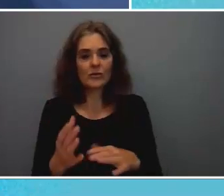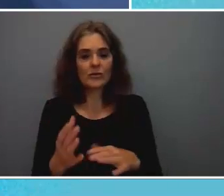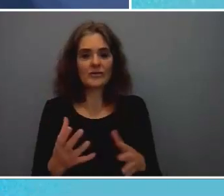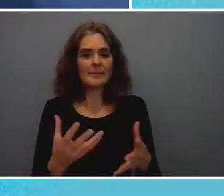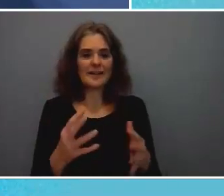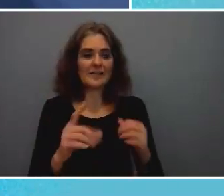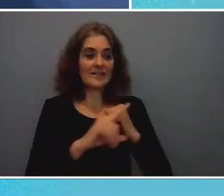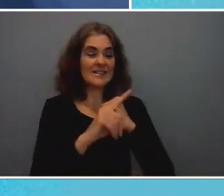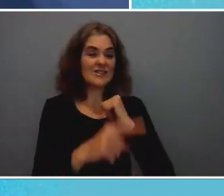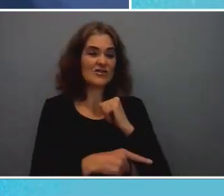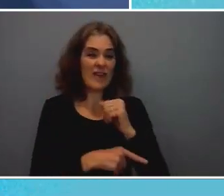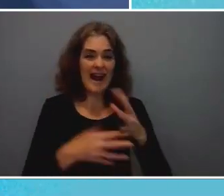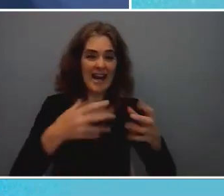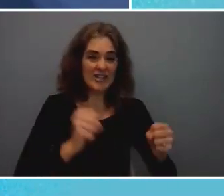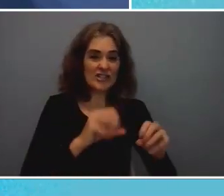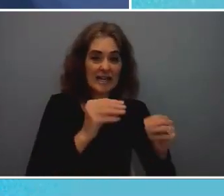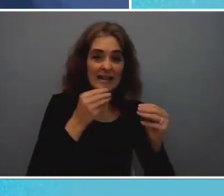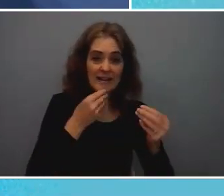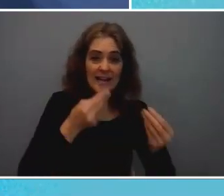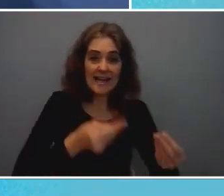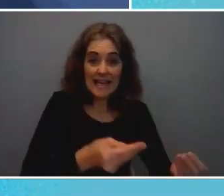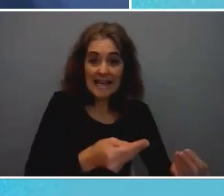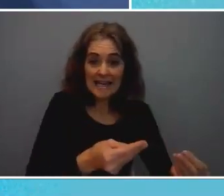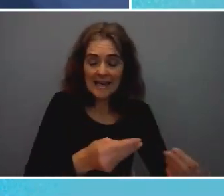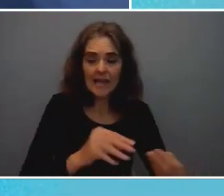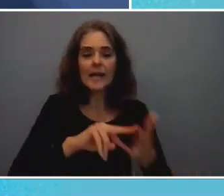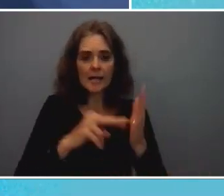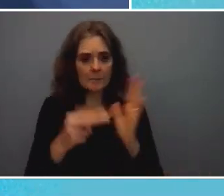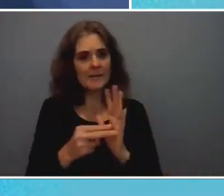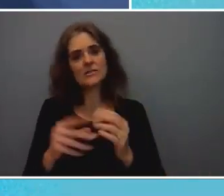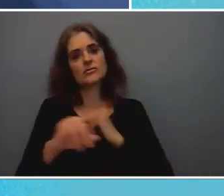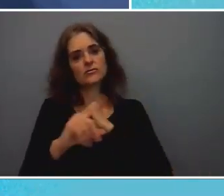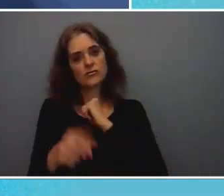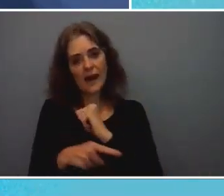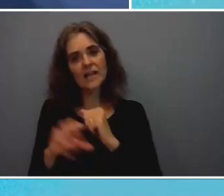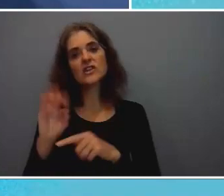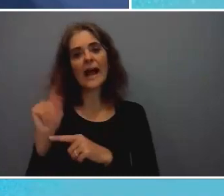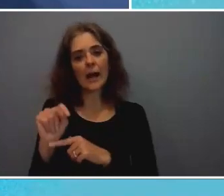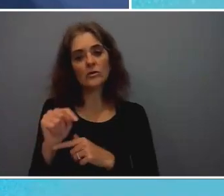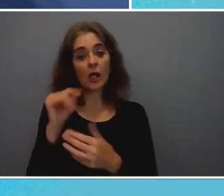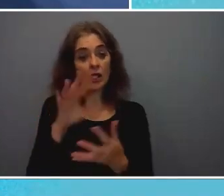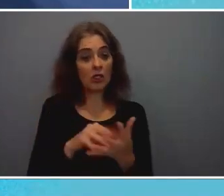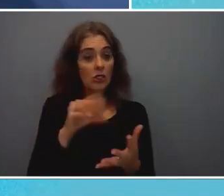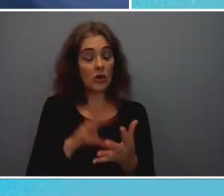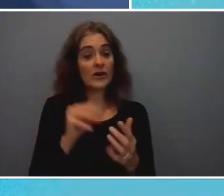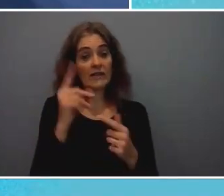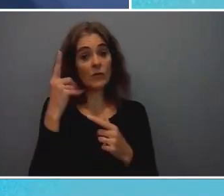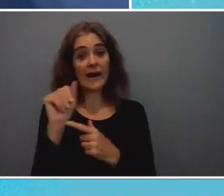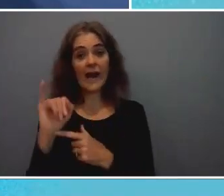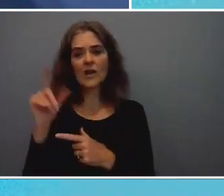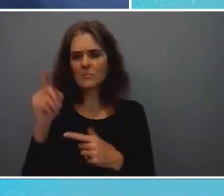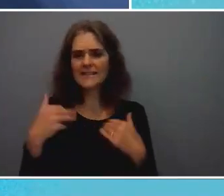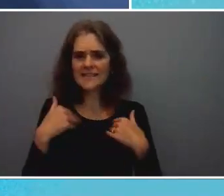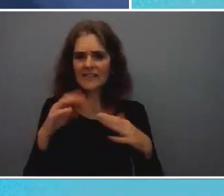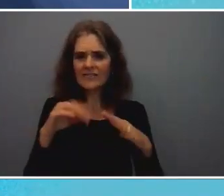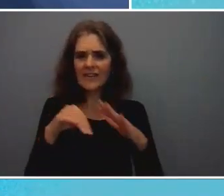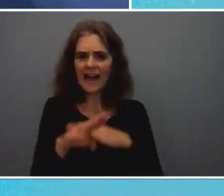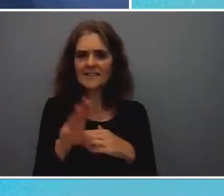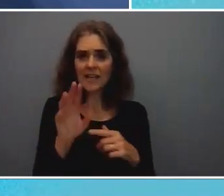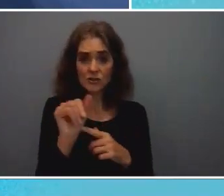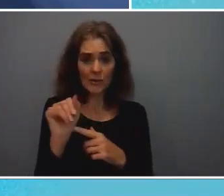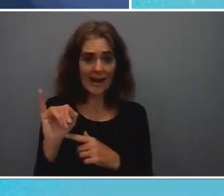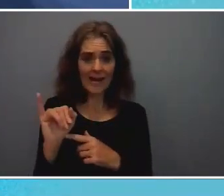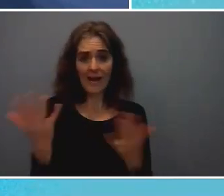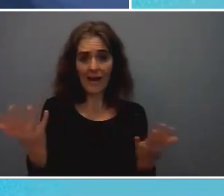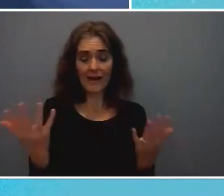it really depends on with machine learning for ai you have to have access to data now as a researcher who has